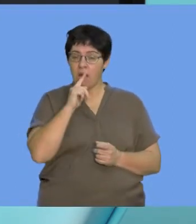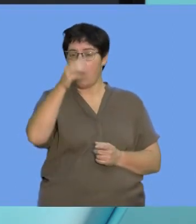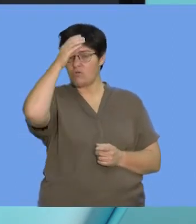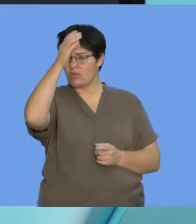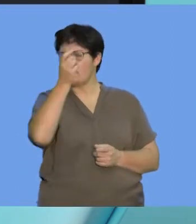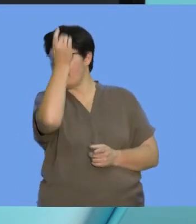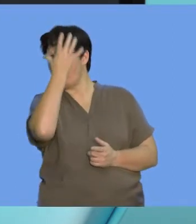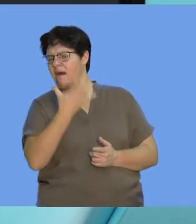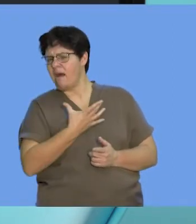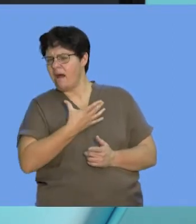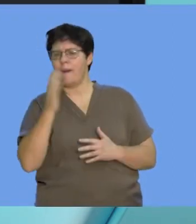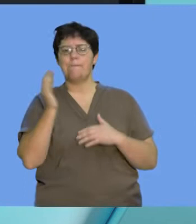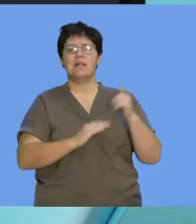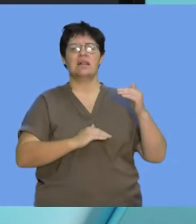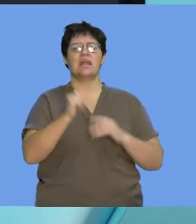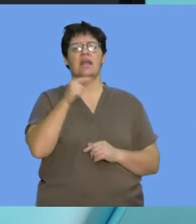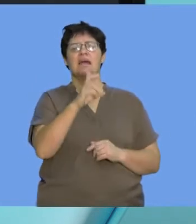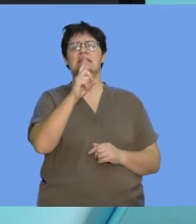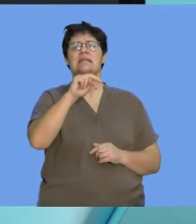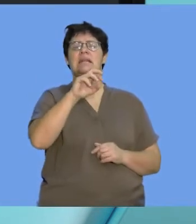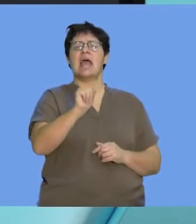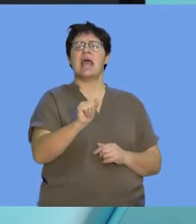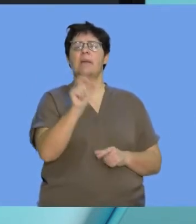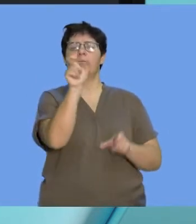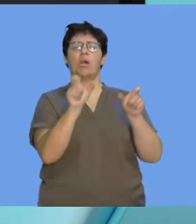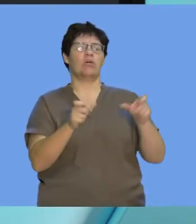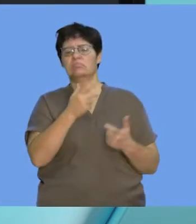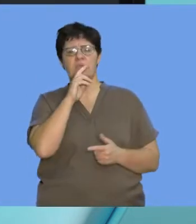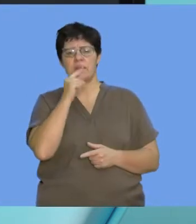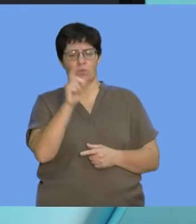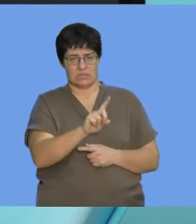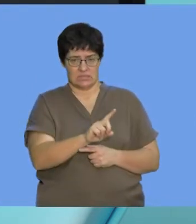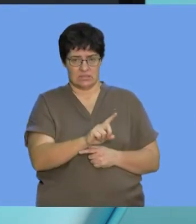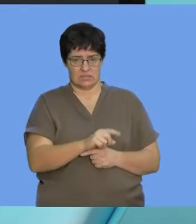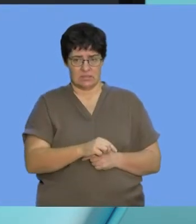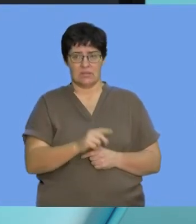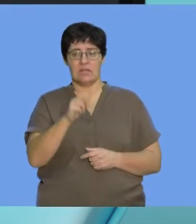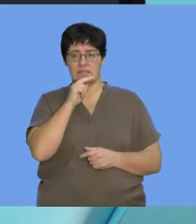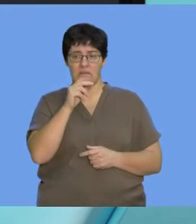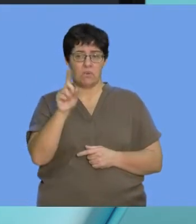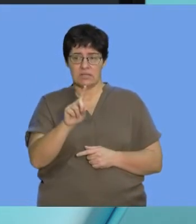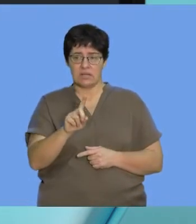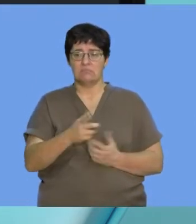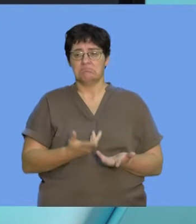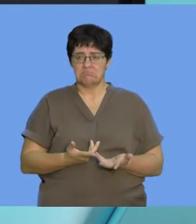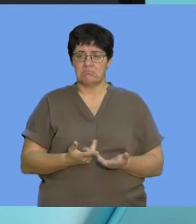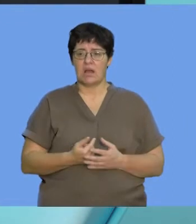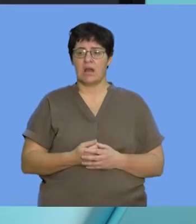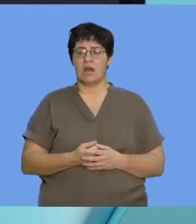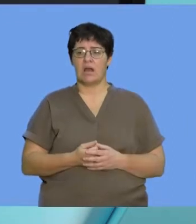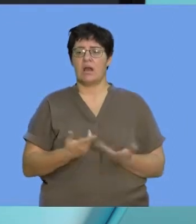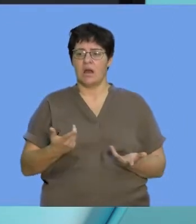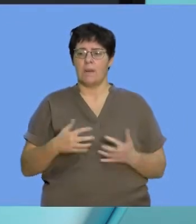tells us what are the building blocks of DNA called. And these building blocks we refer to as nucleotides. Another term for building block